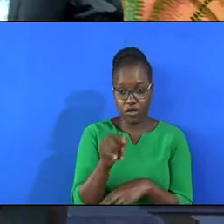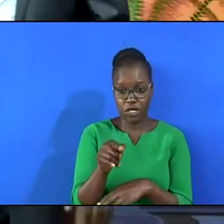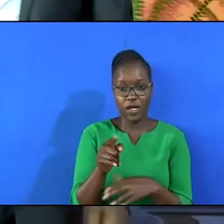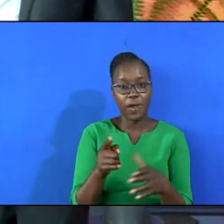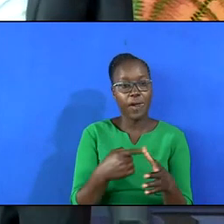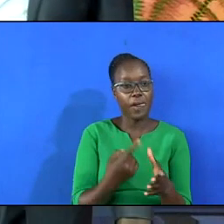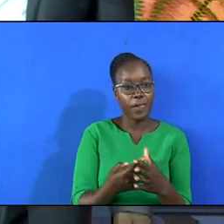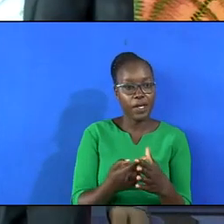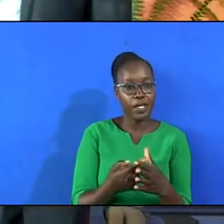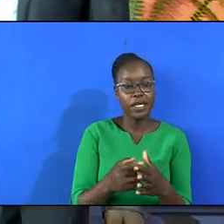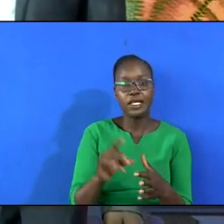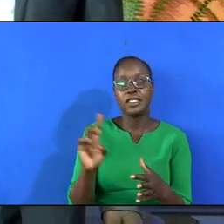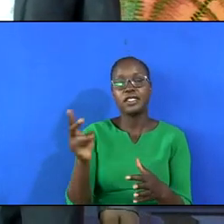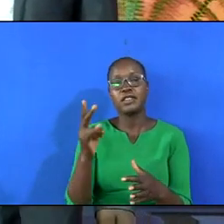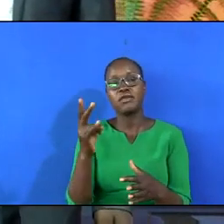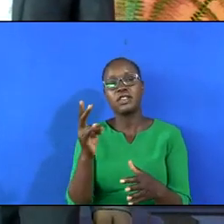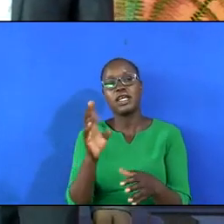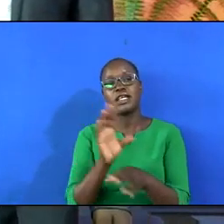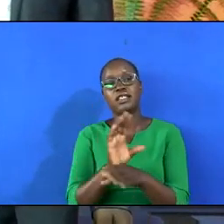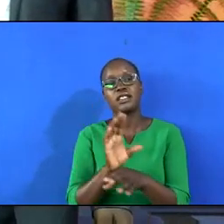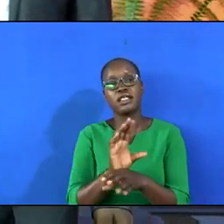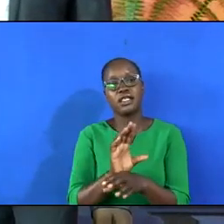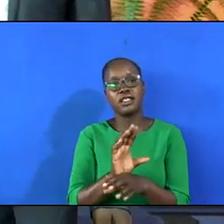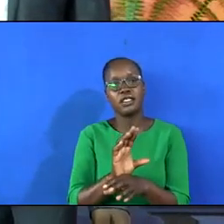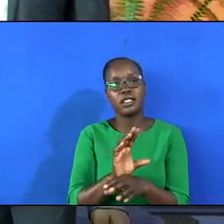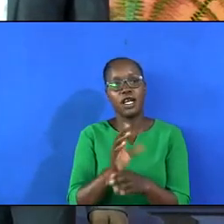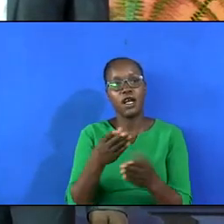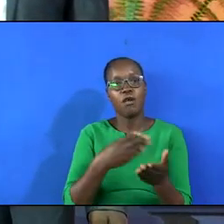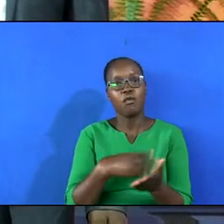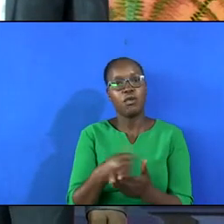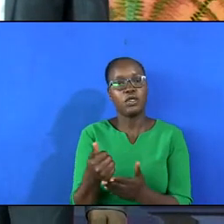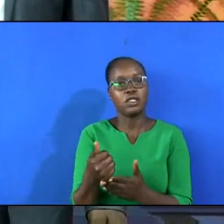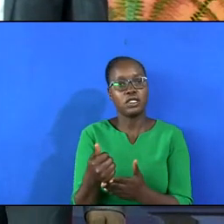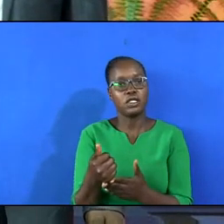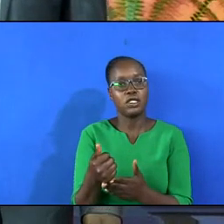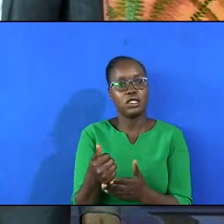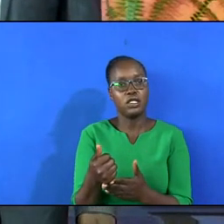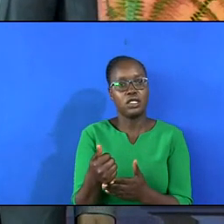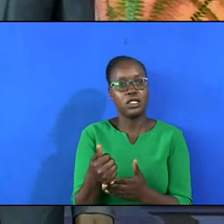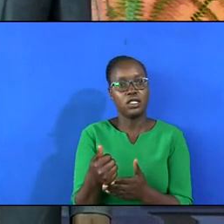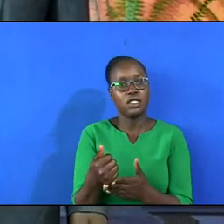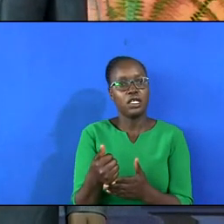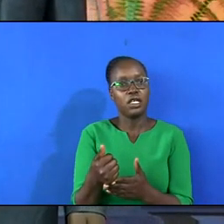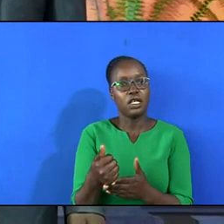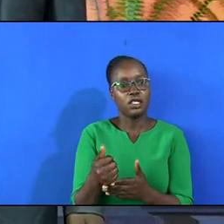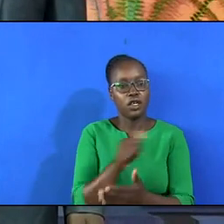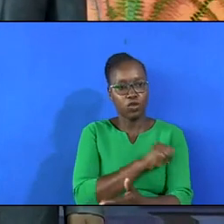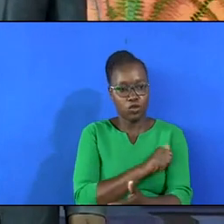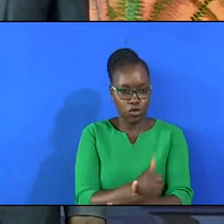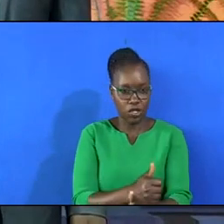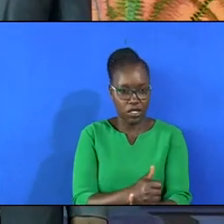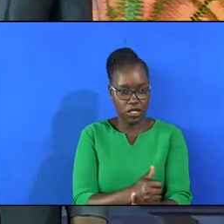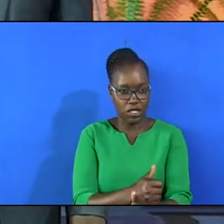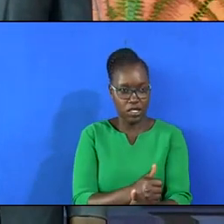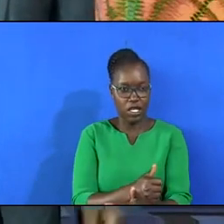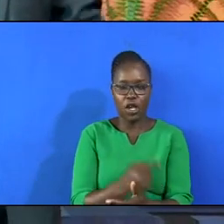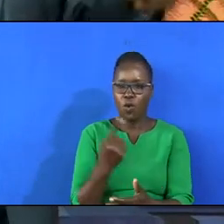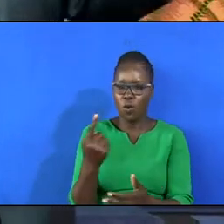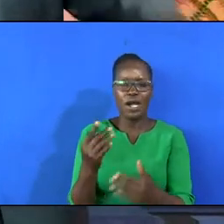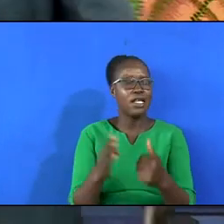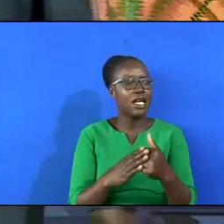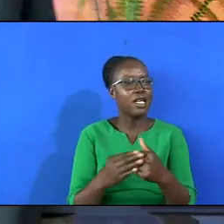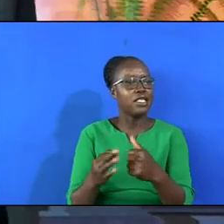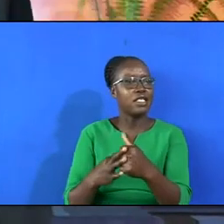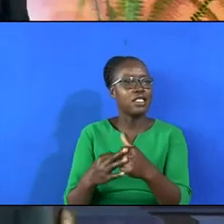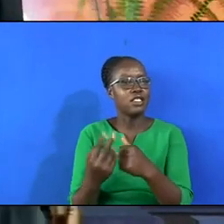And then the Seventh-day Adventist church bought the copyright, I think in 1892,